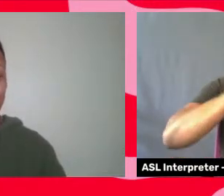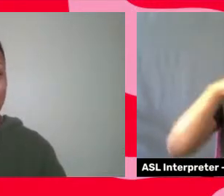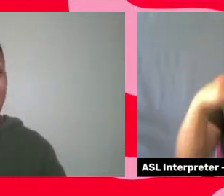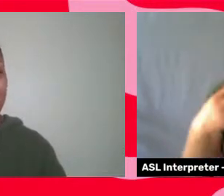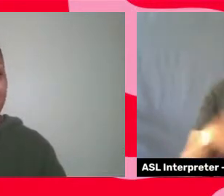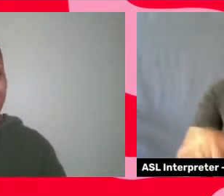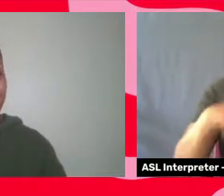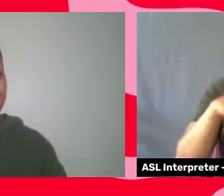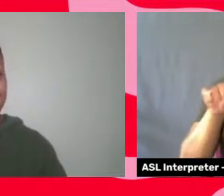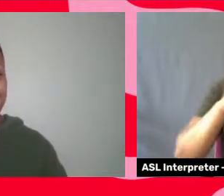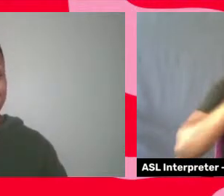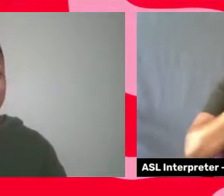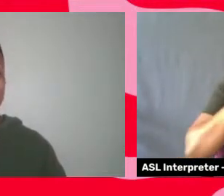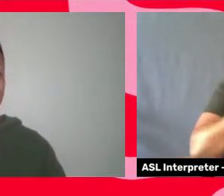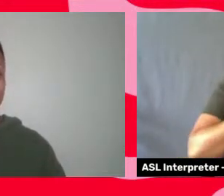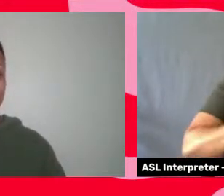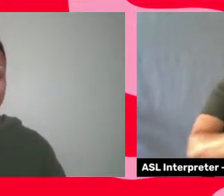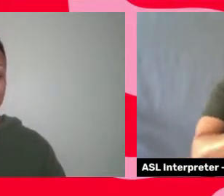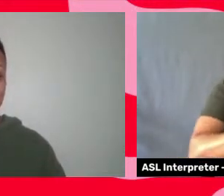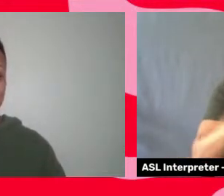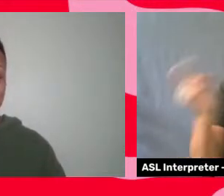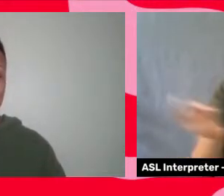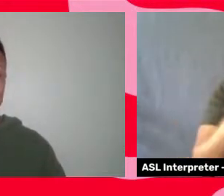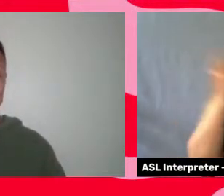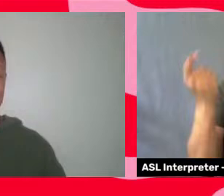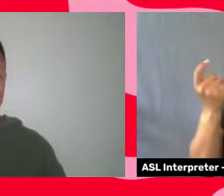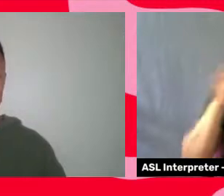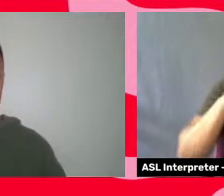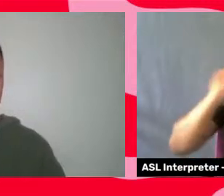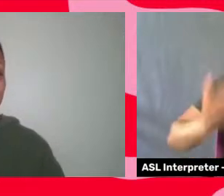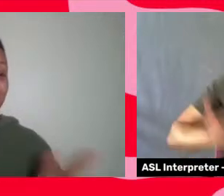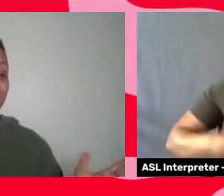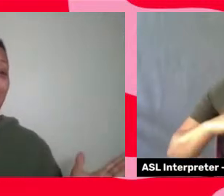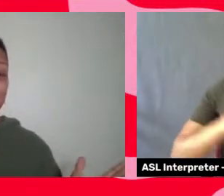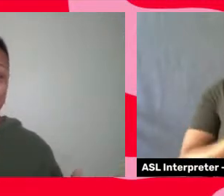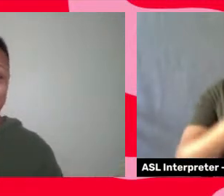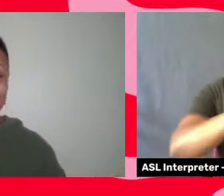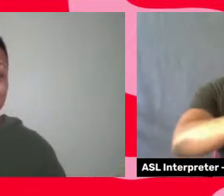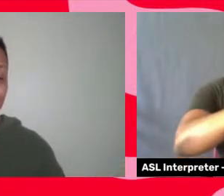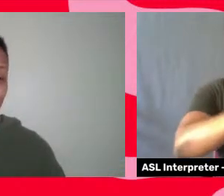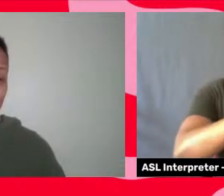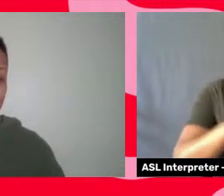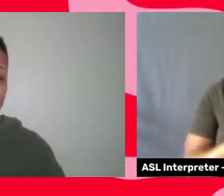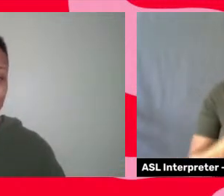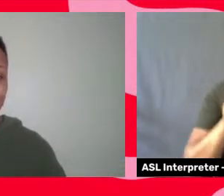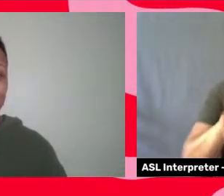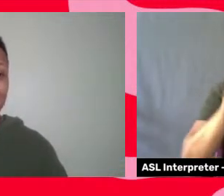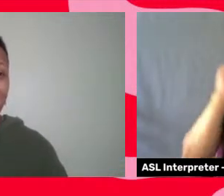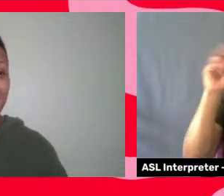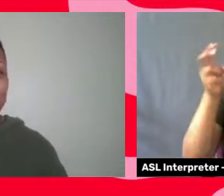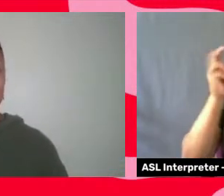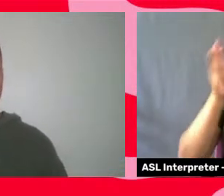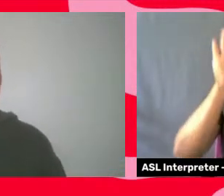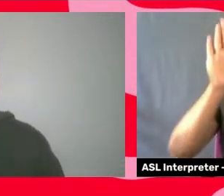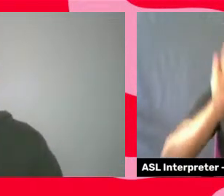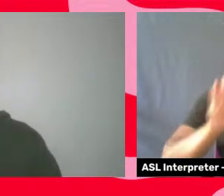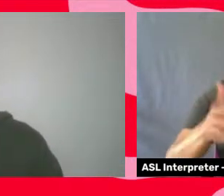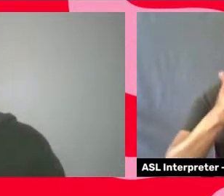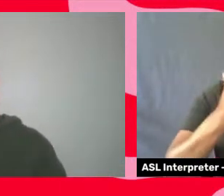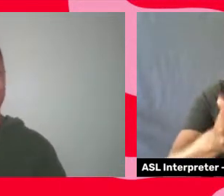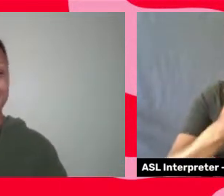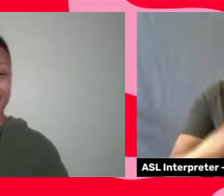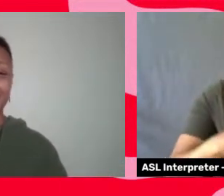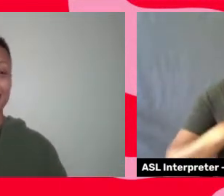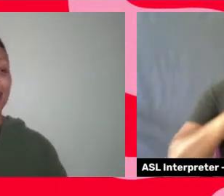Festival for having us tonight. What a great topic to talk about. I love Black